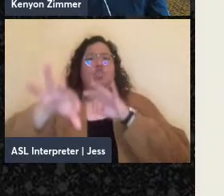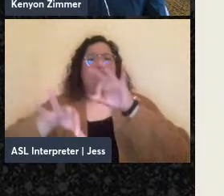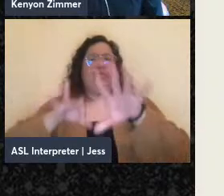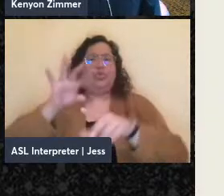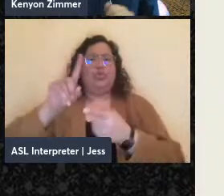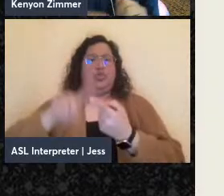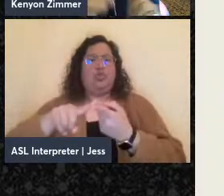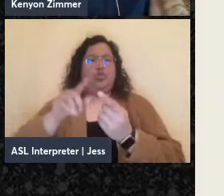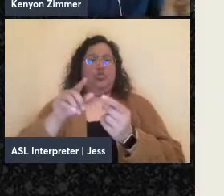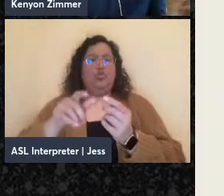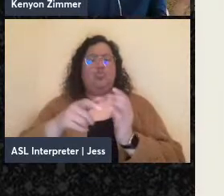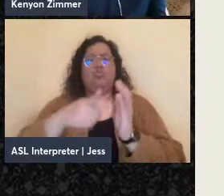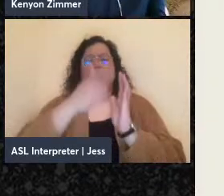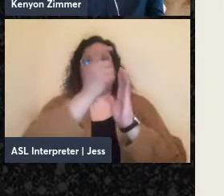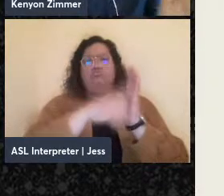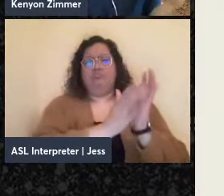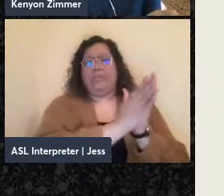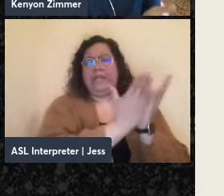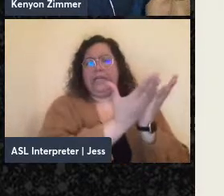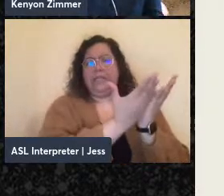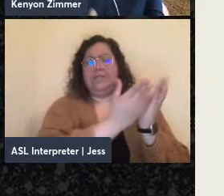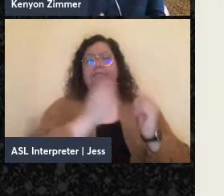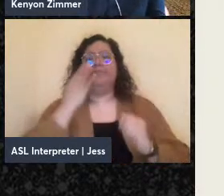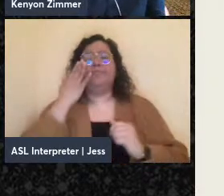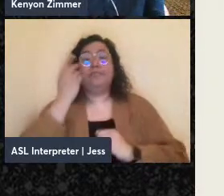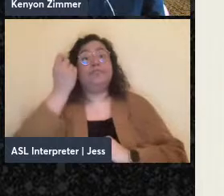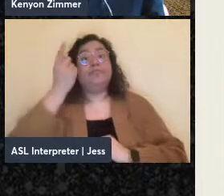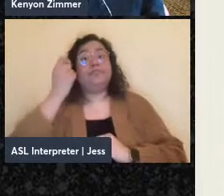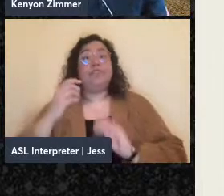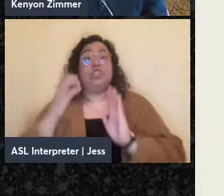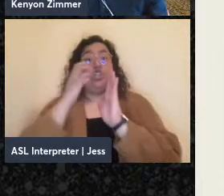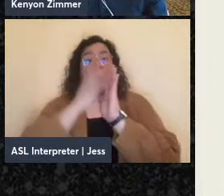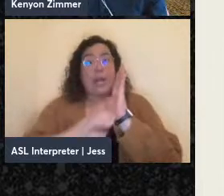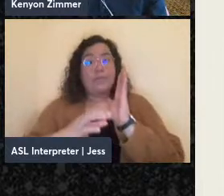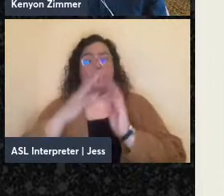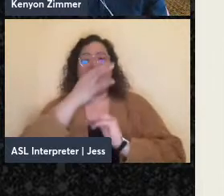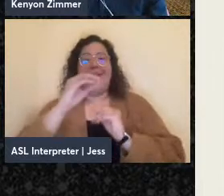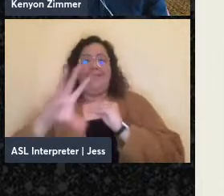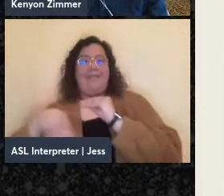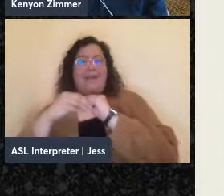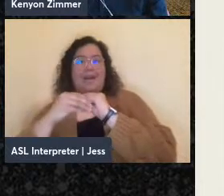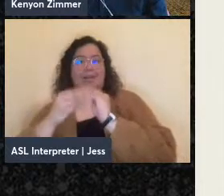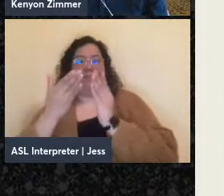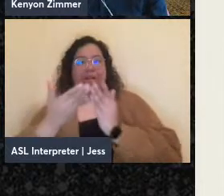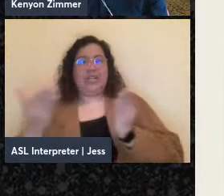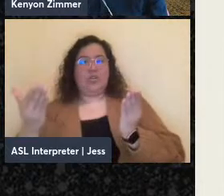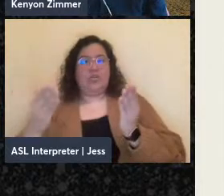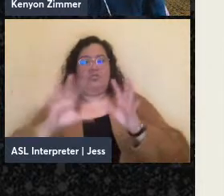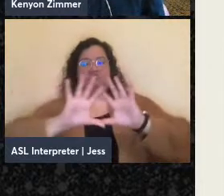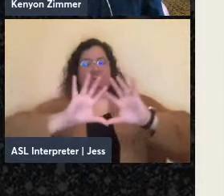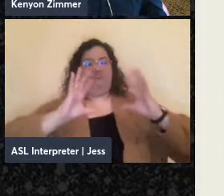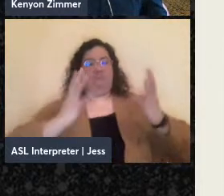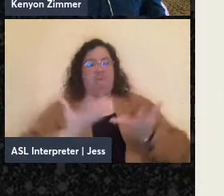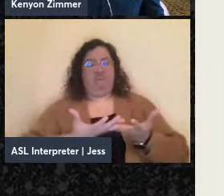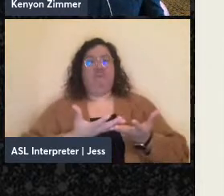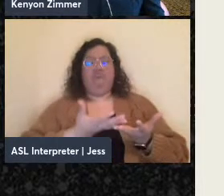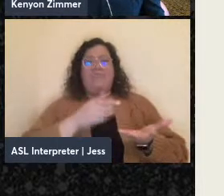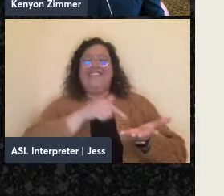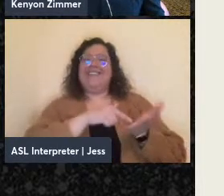And yeah, the breadth of the chapters, the supplemental material, the volume as a whole shows that